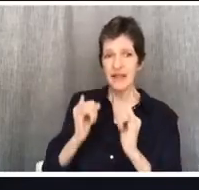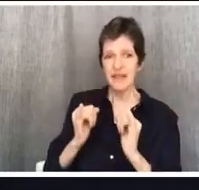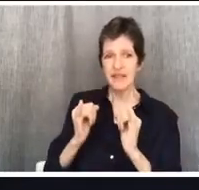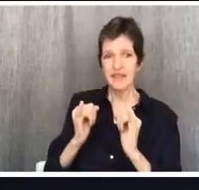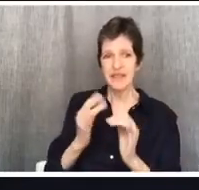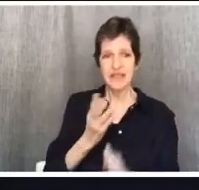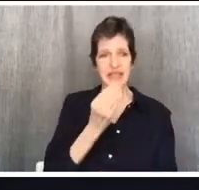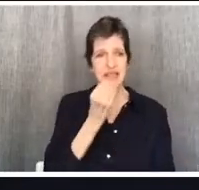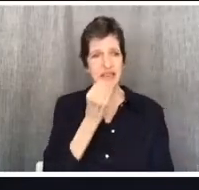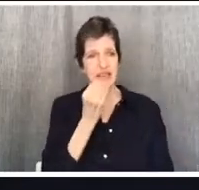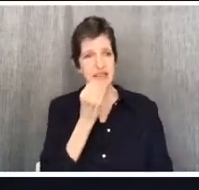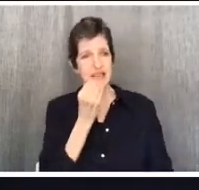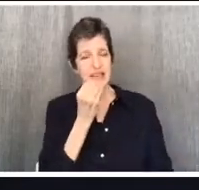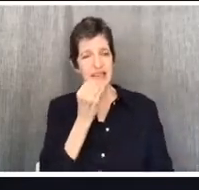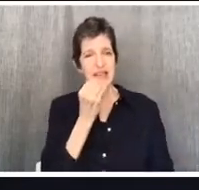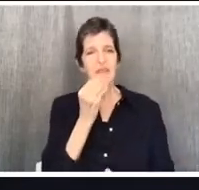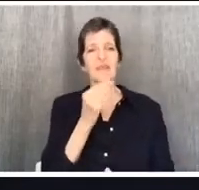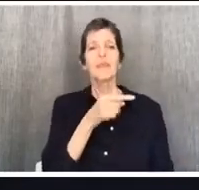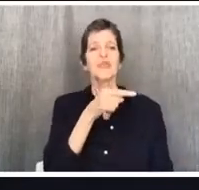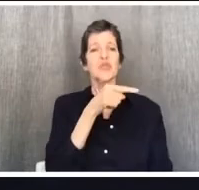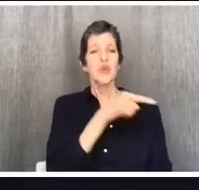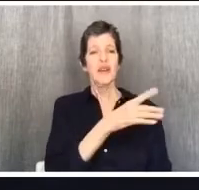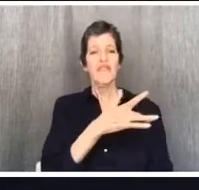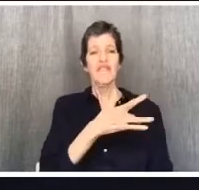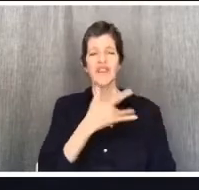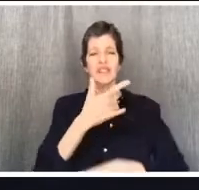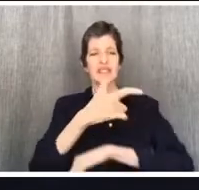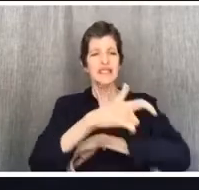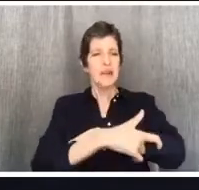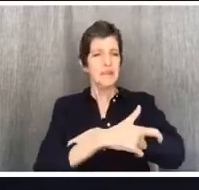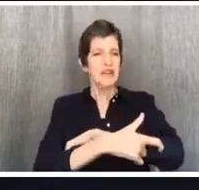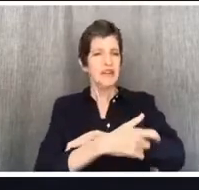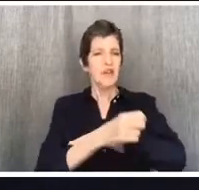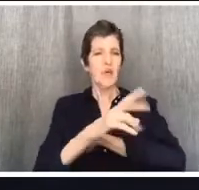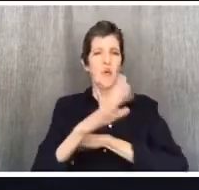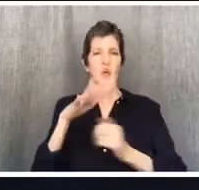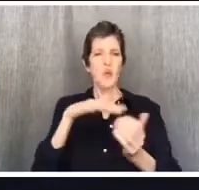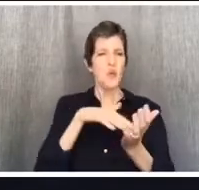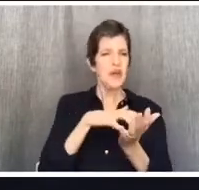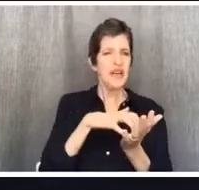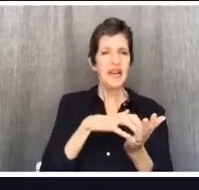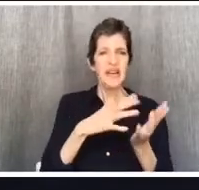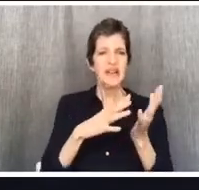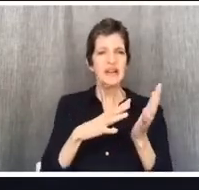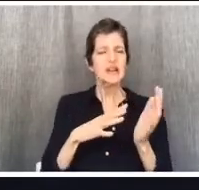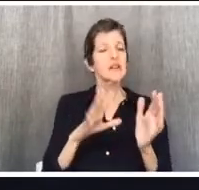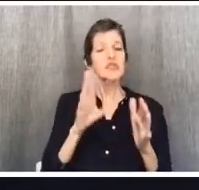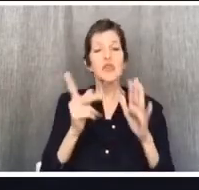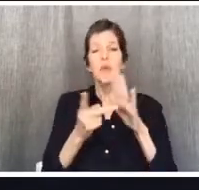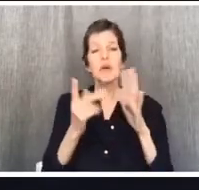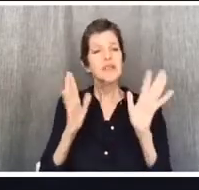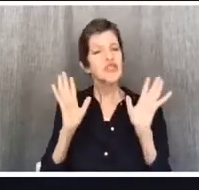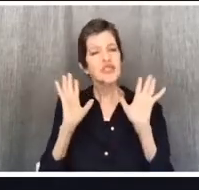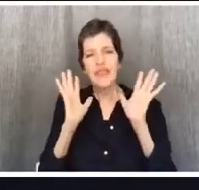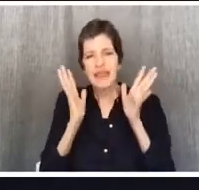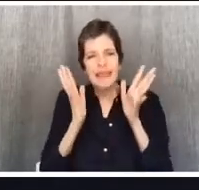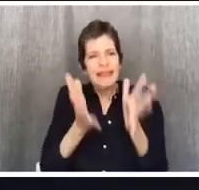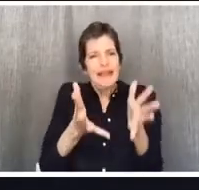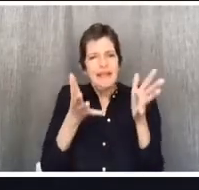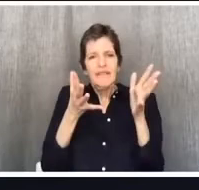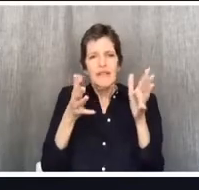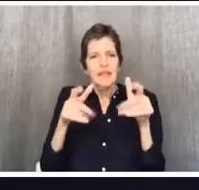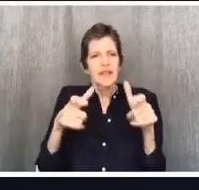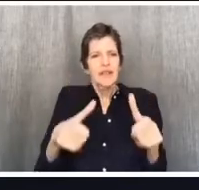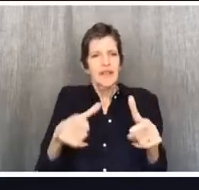He doesn't want to fall back into the sin of worshiping something else. So Paul's saying, don't eat the meat. Encourage and support